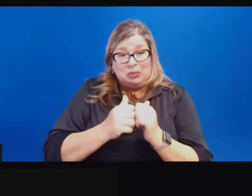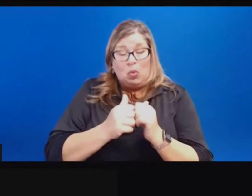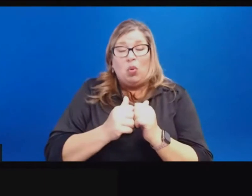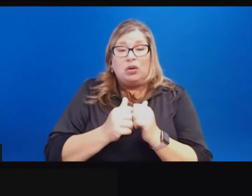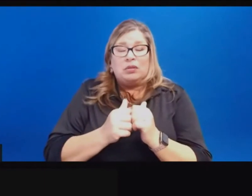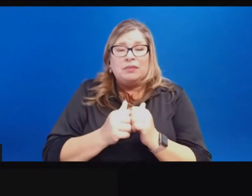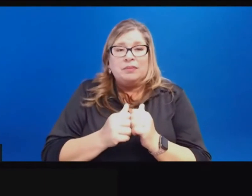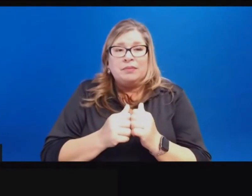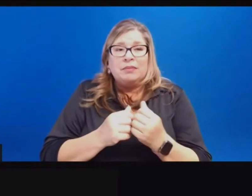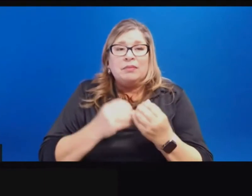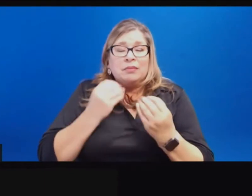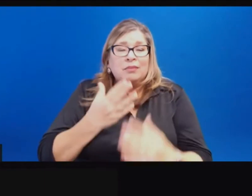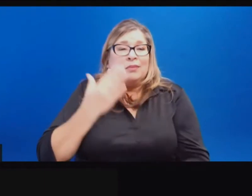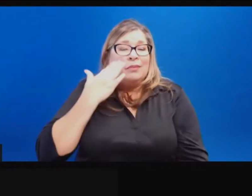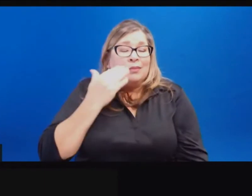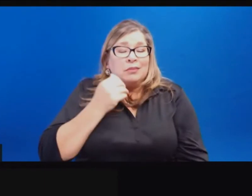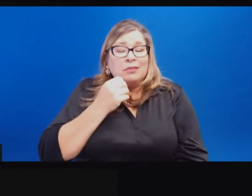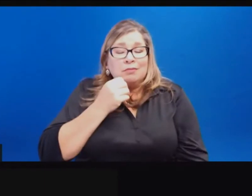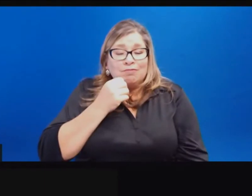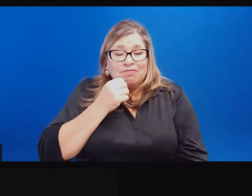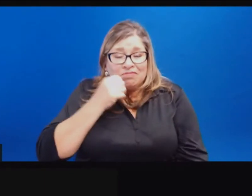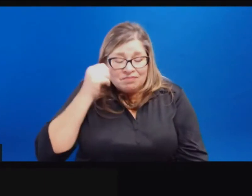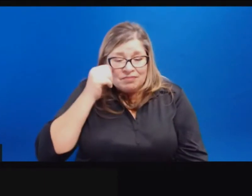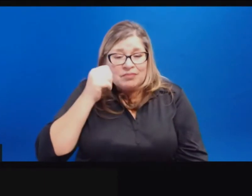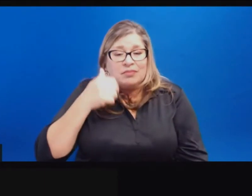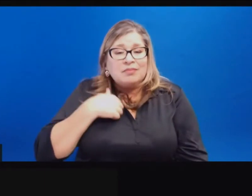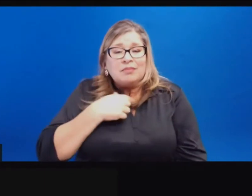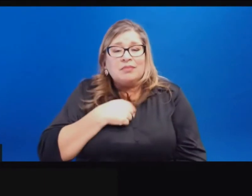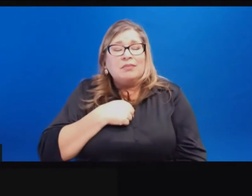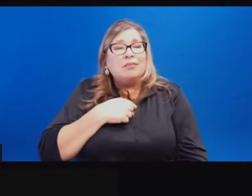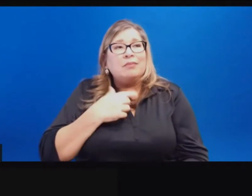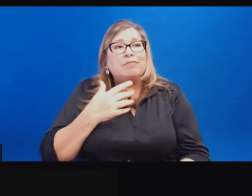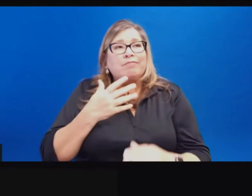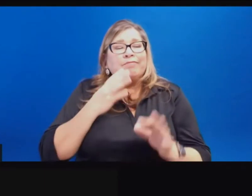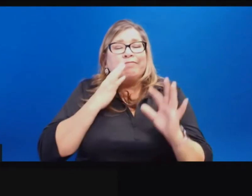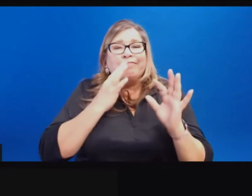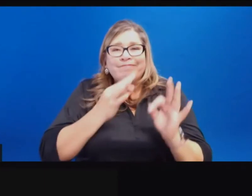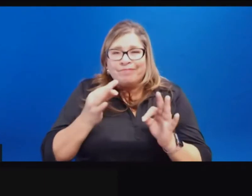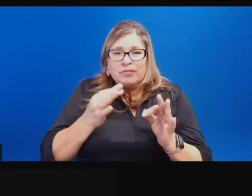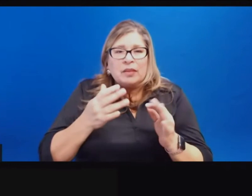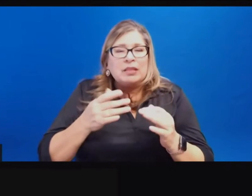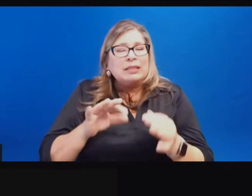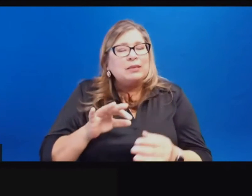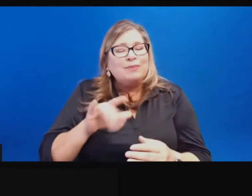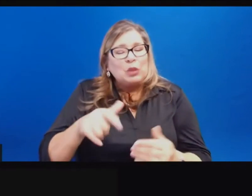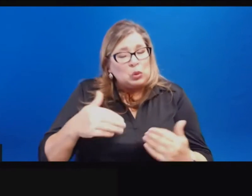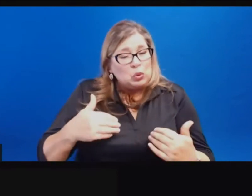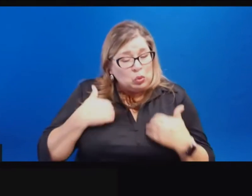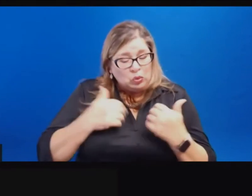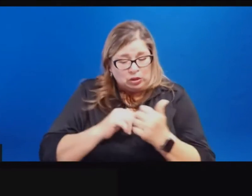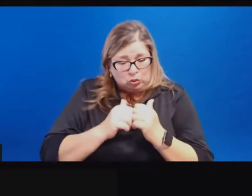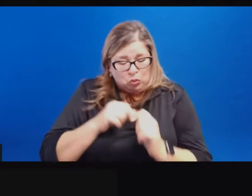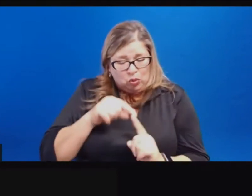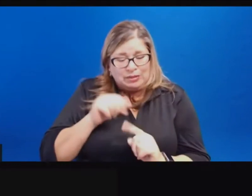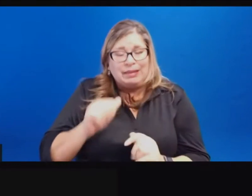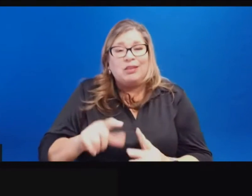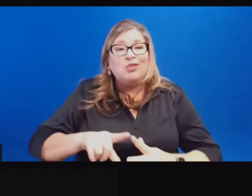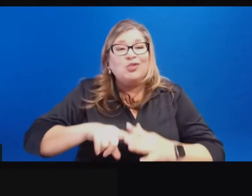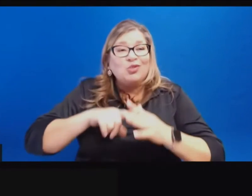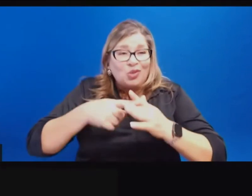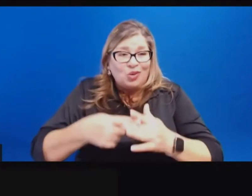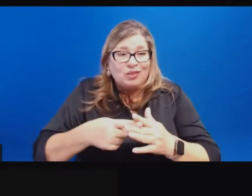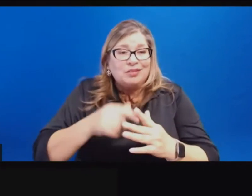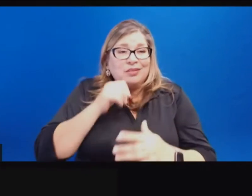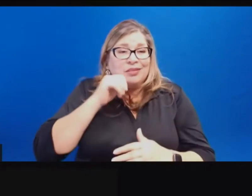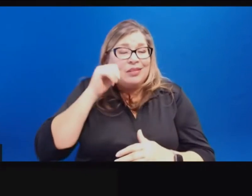day where, uh, certain, uh, sports, certain activities, especially youth sports could begin both with, uh,